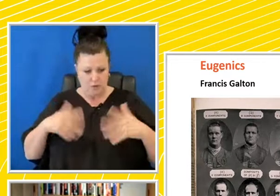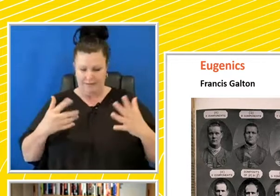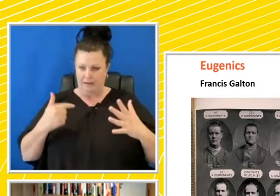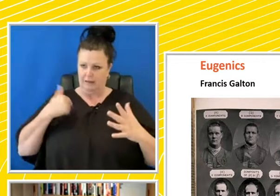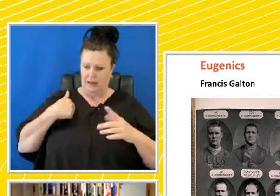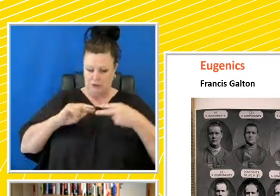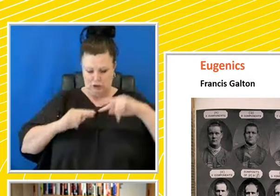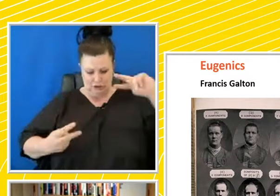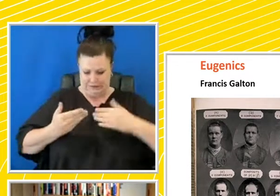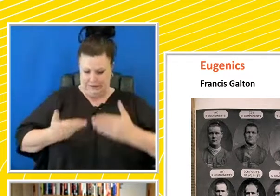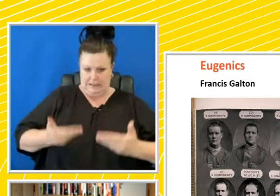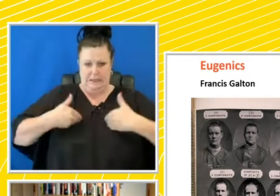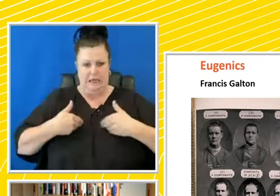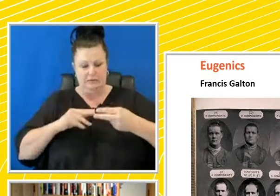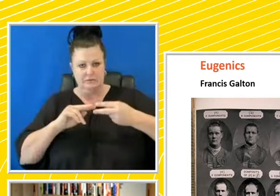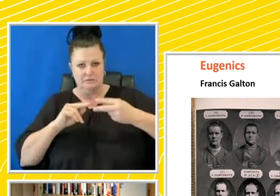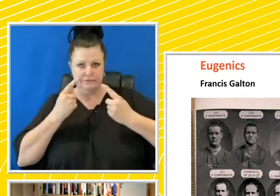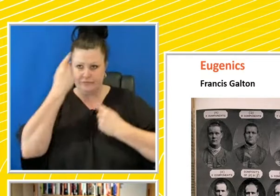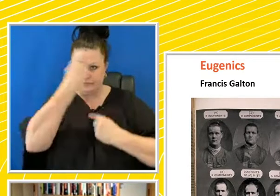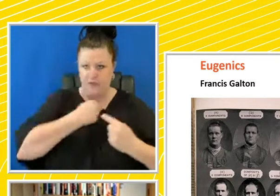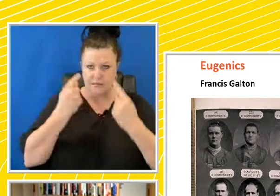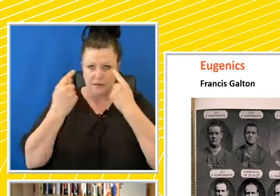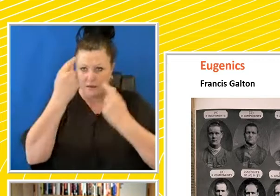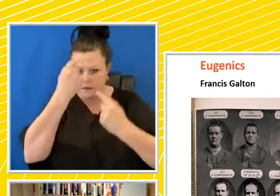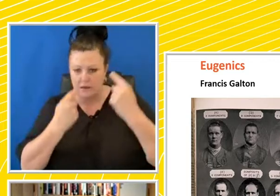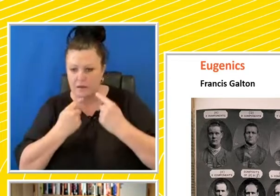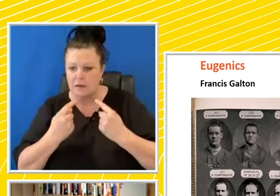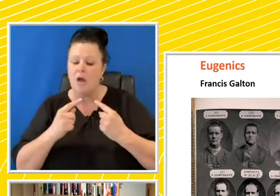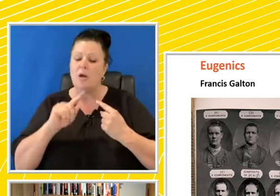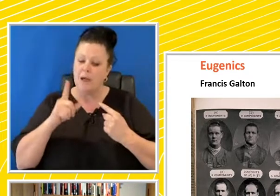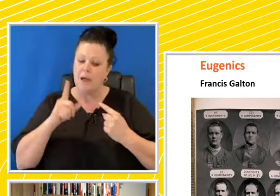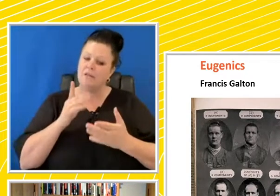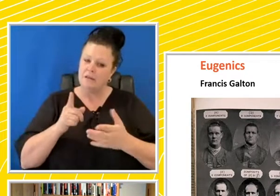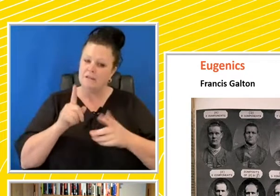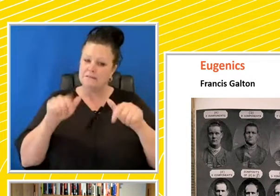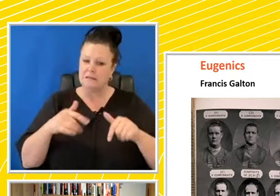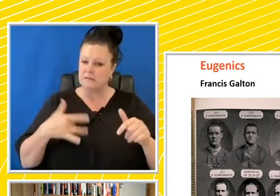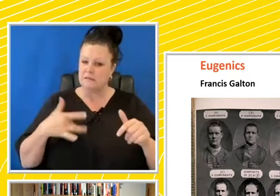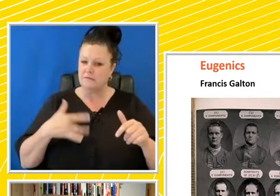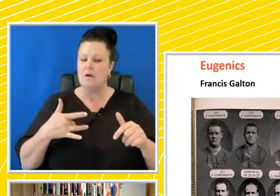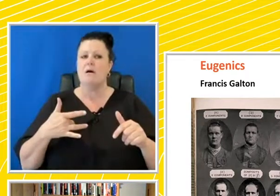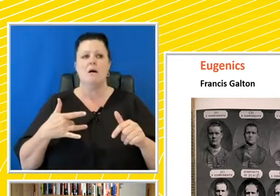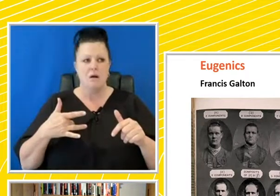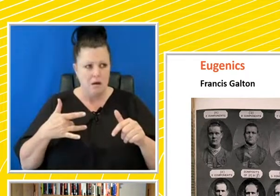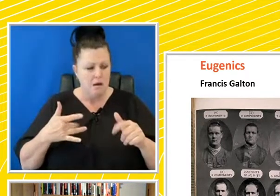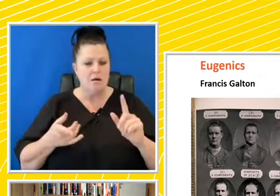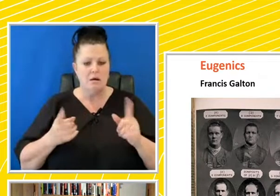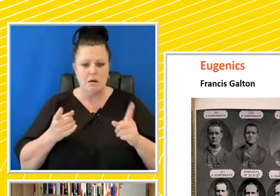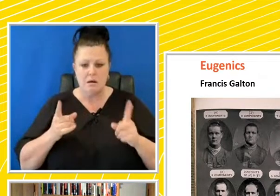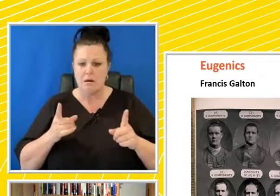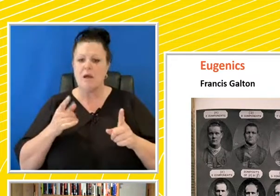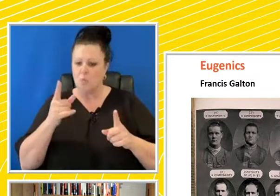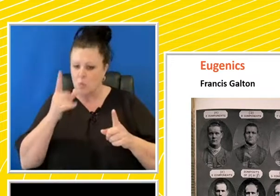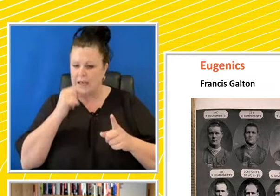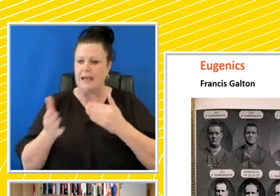predestined, it's how you are. And there comes to be a sense of the possibility of actually solving some of